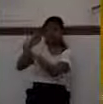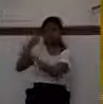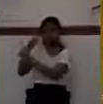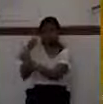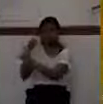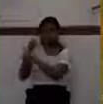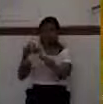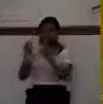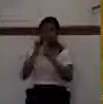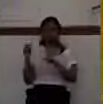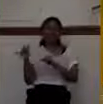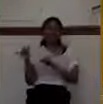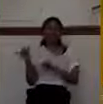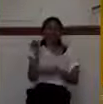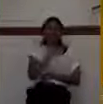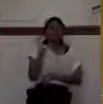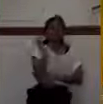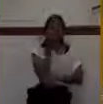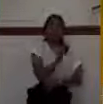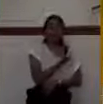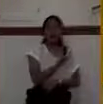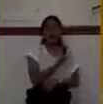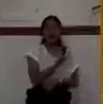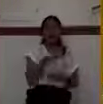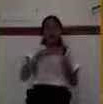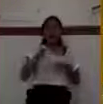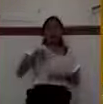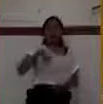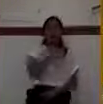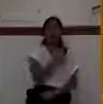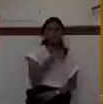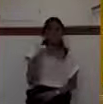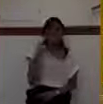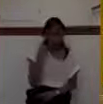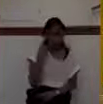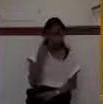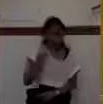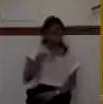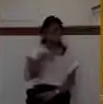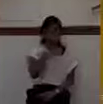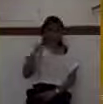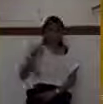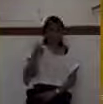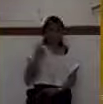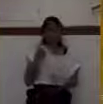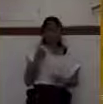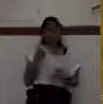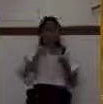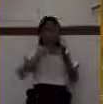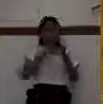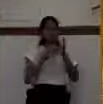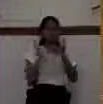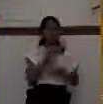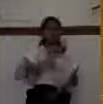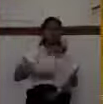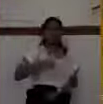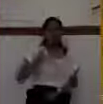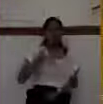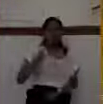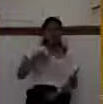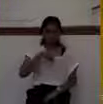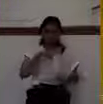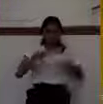But not the same way in which we are jealous. When we're jealous, it's really a pride in us. It's really a selfishness in us.